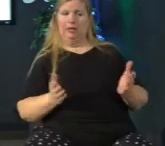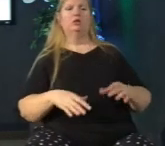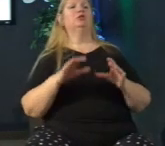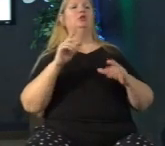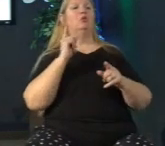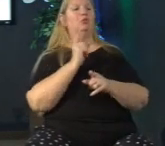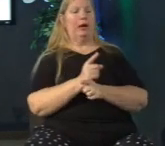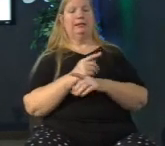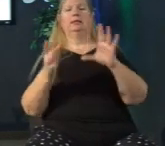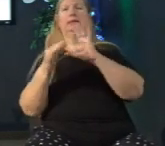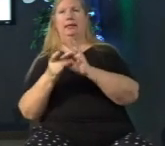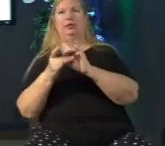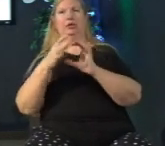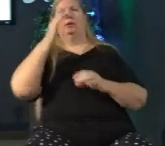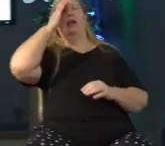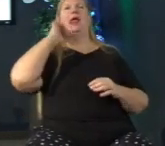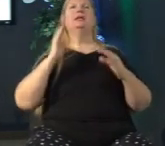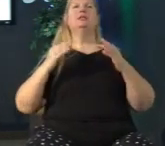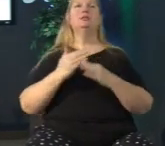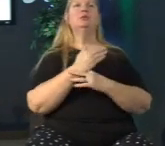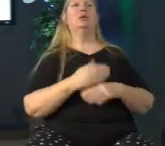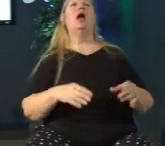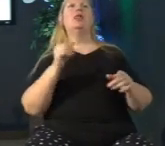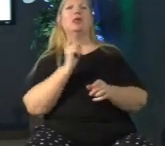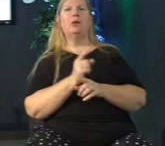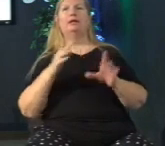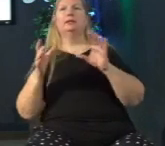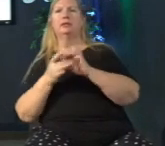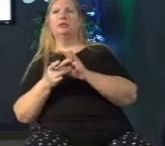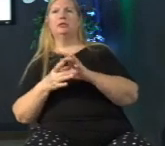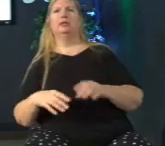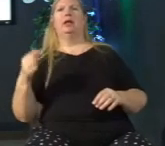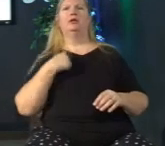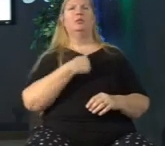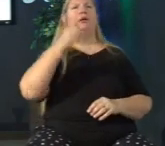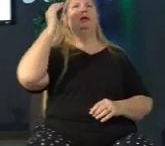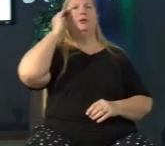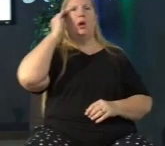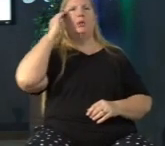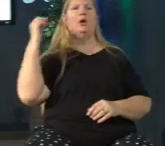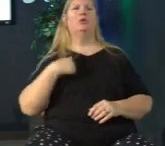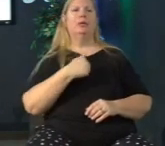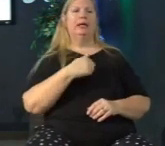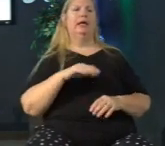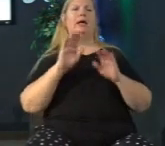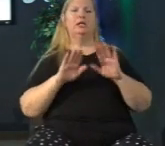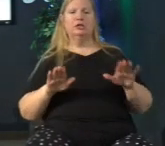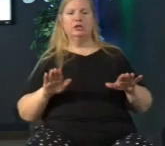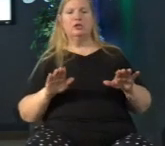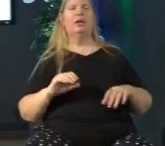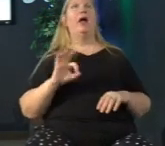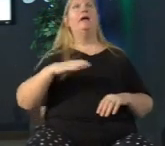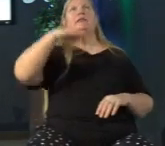and it is through this right relationship that we can acknowledge that we are children of God and because we are